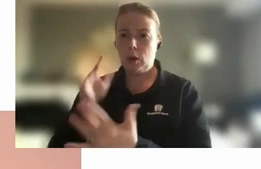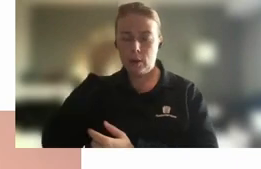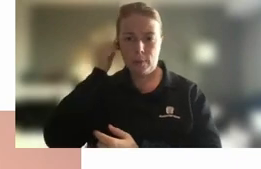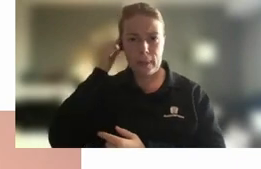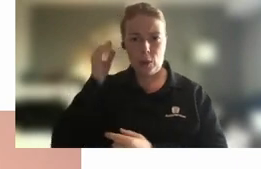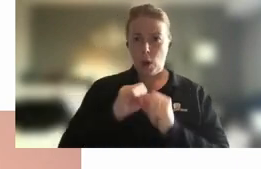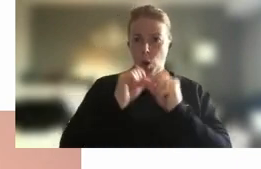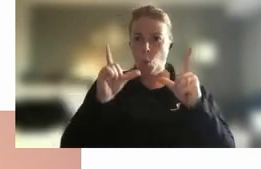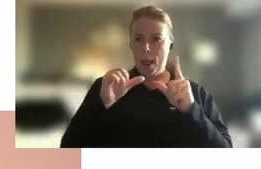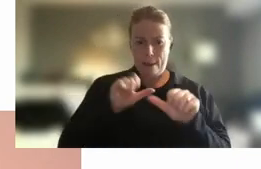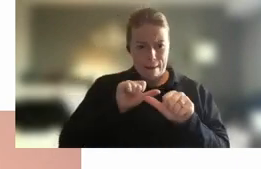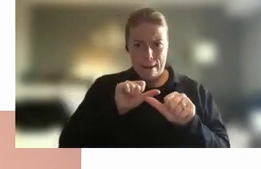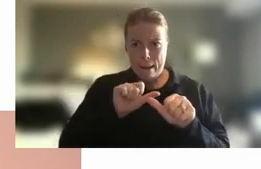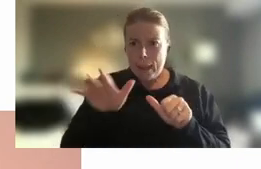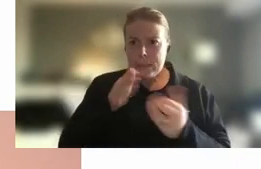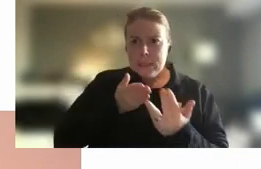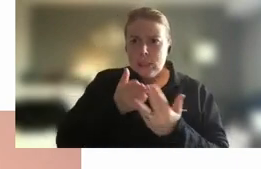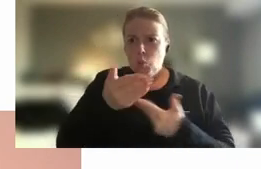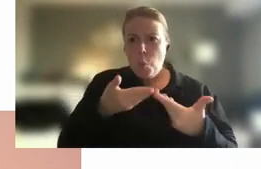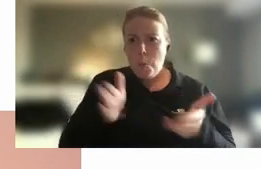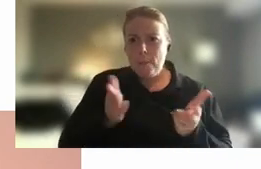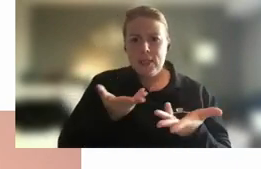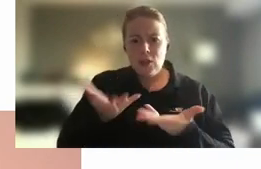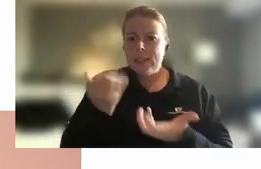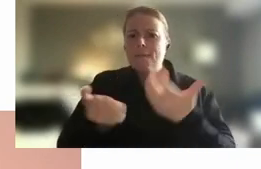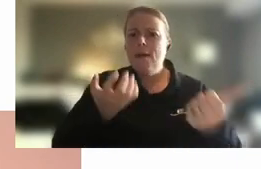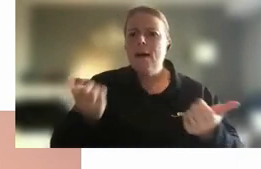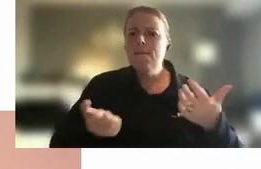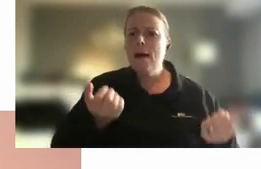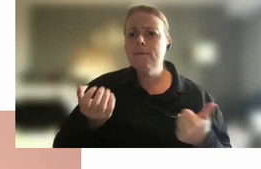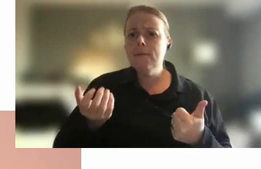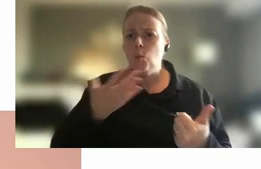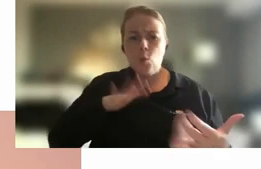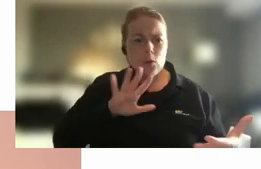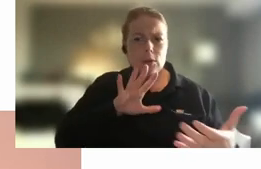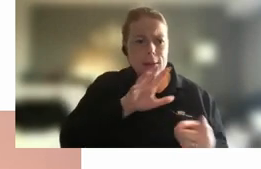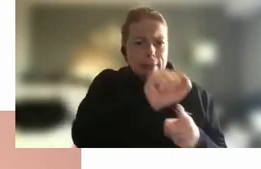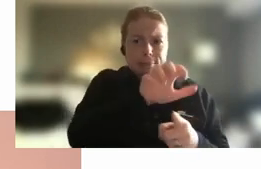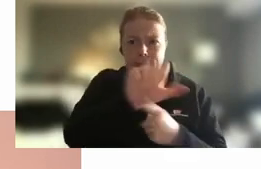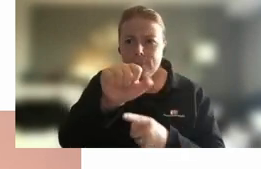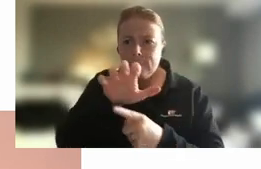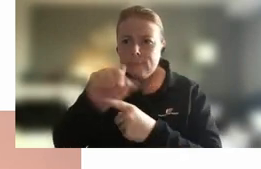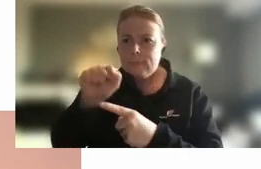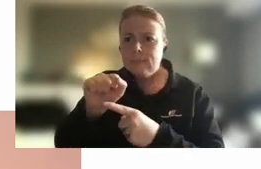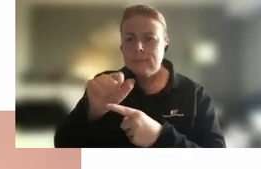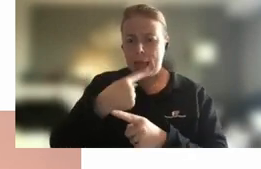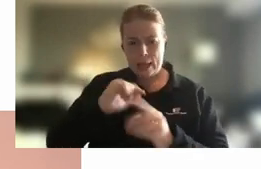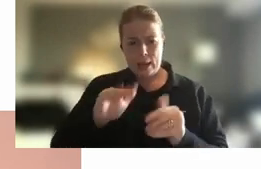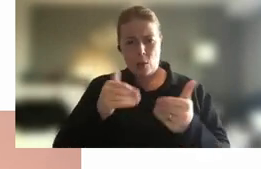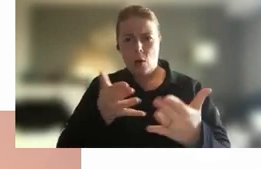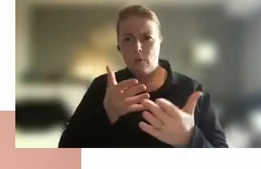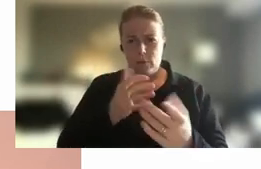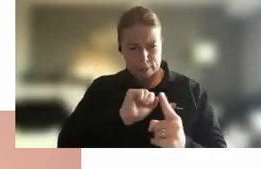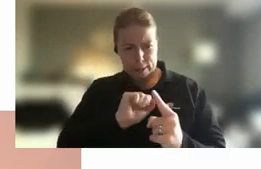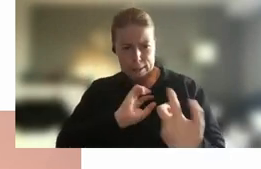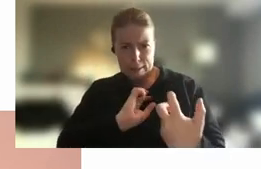excellence all the way across the public service we're looking to connect into that excellence to really tailor offerings so that they are meaningful to